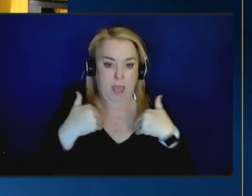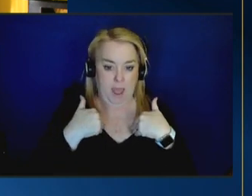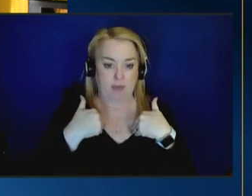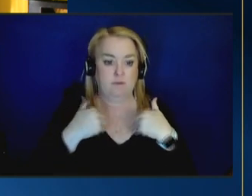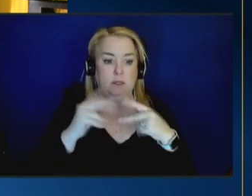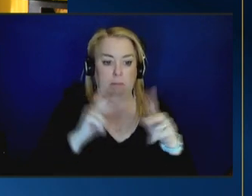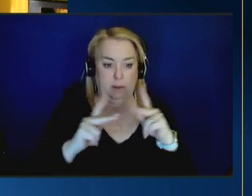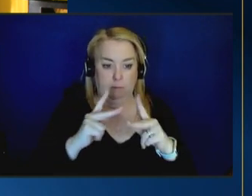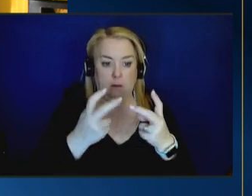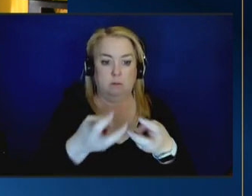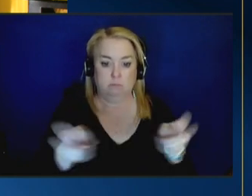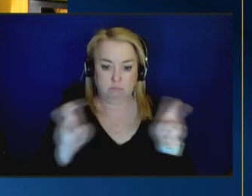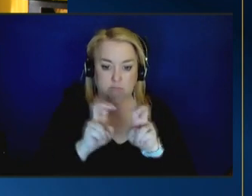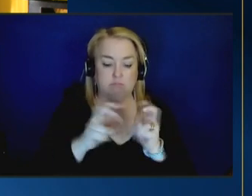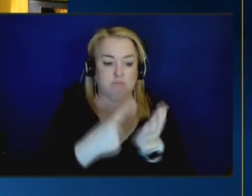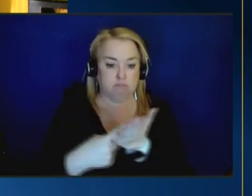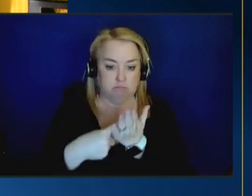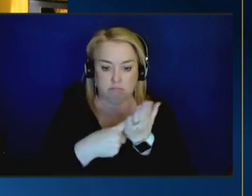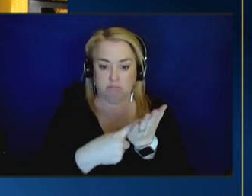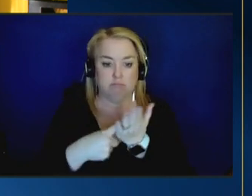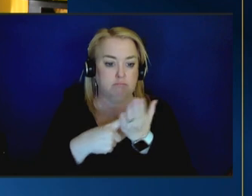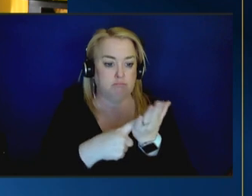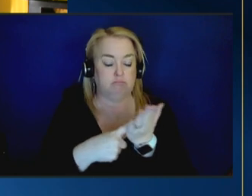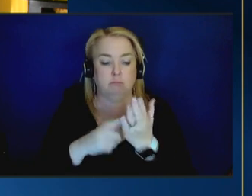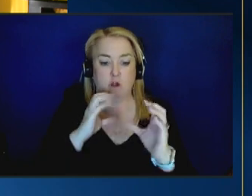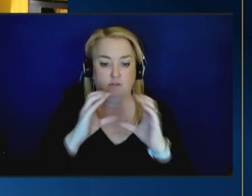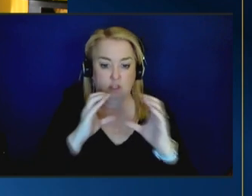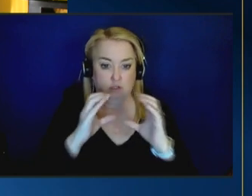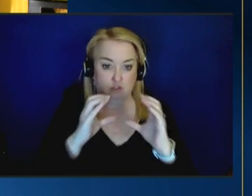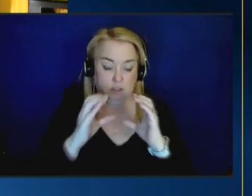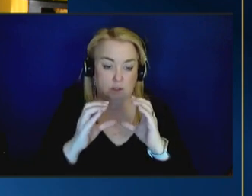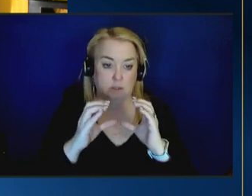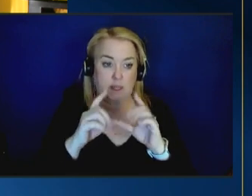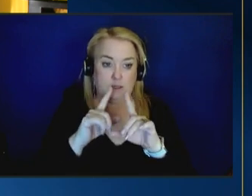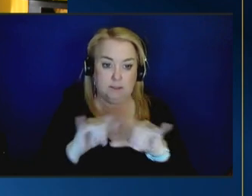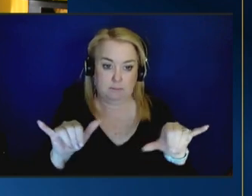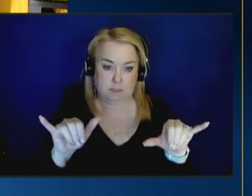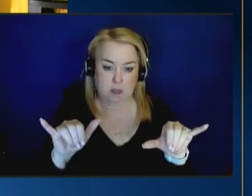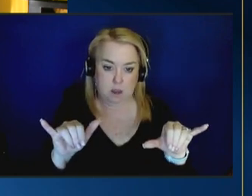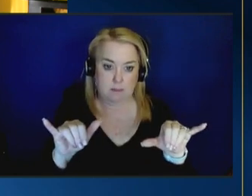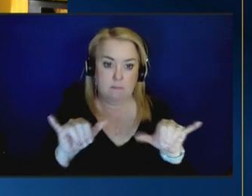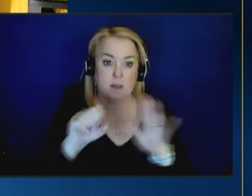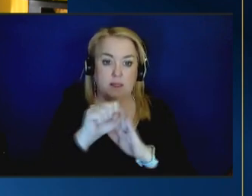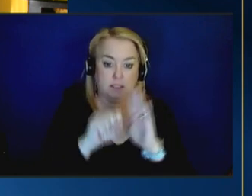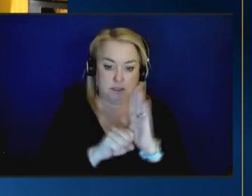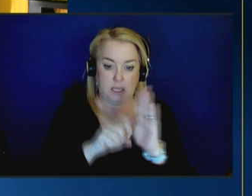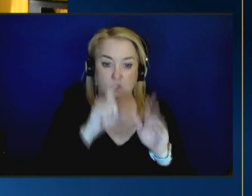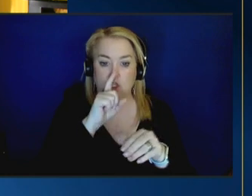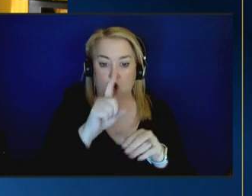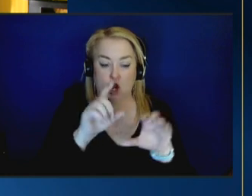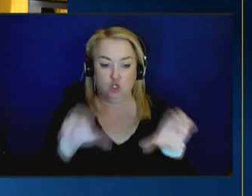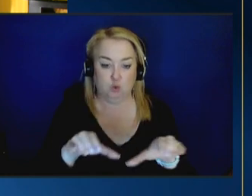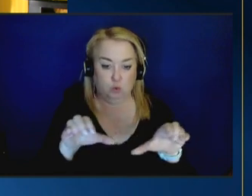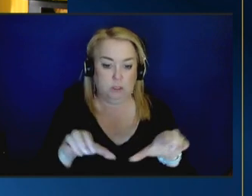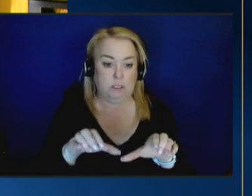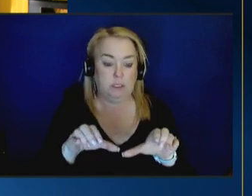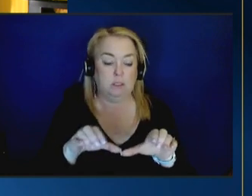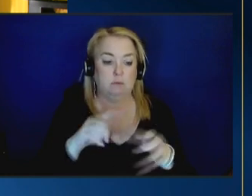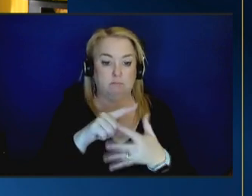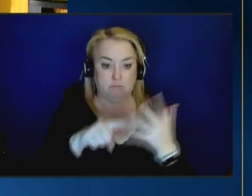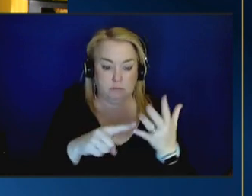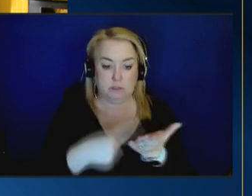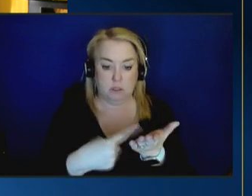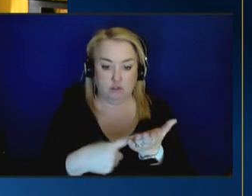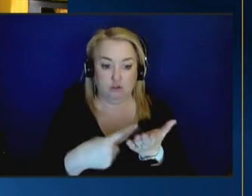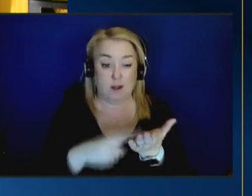conversations in a very developmental way uh um at the same time as states are doing it um that that work in concert